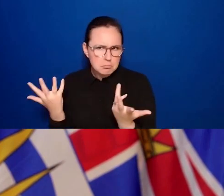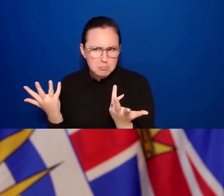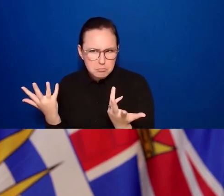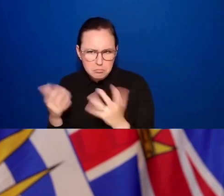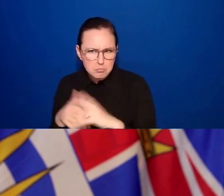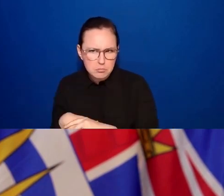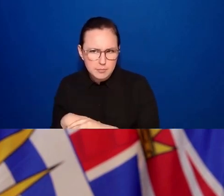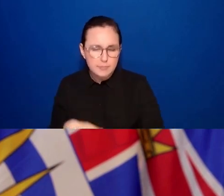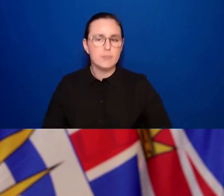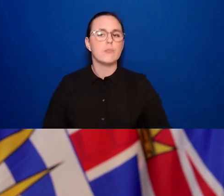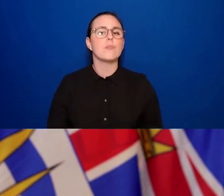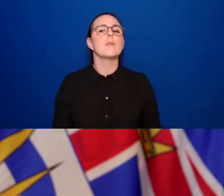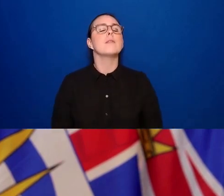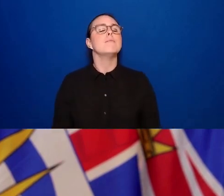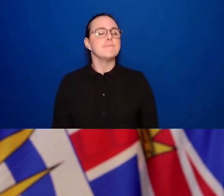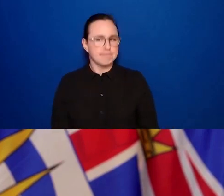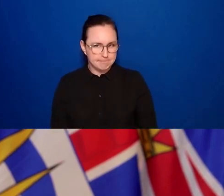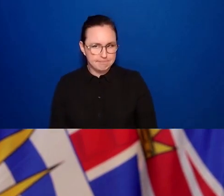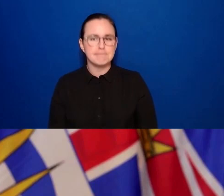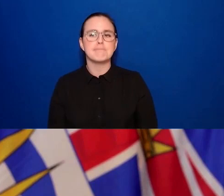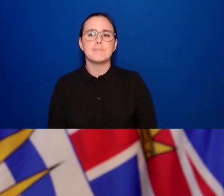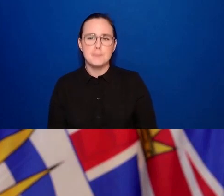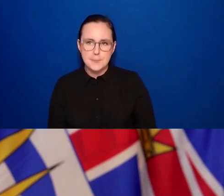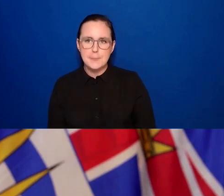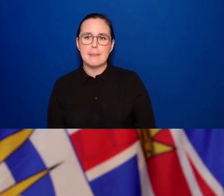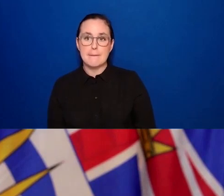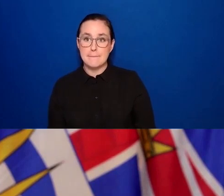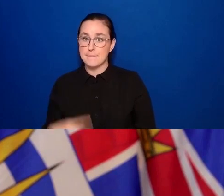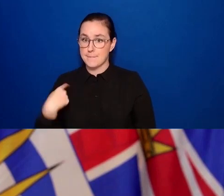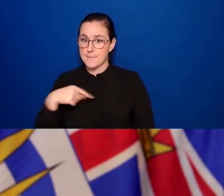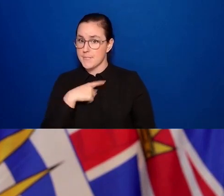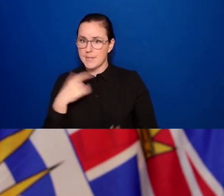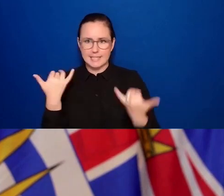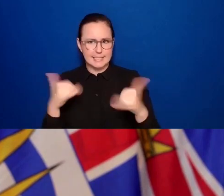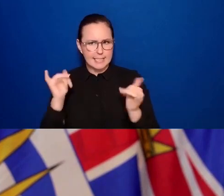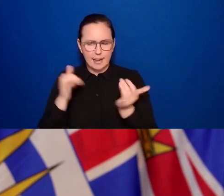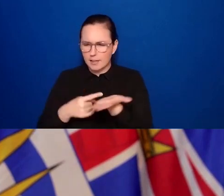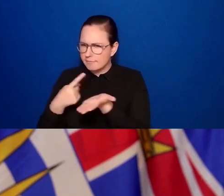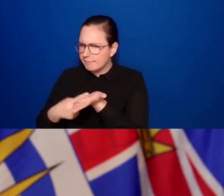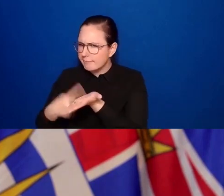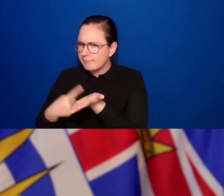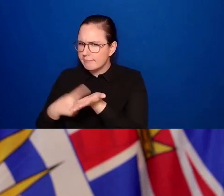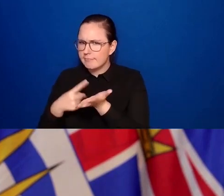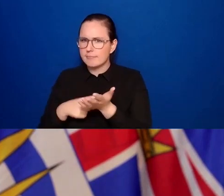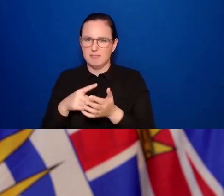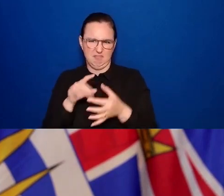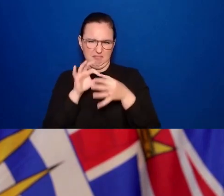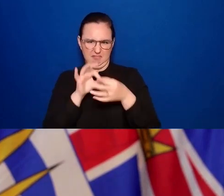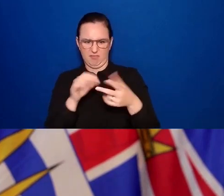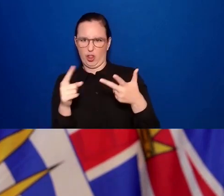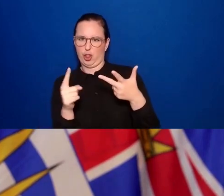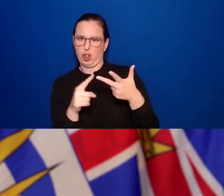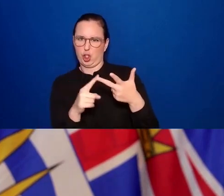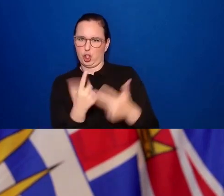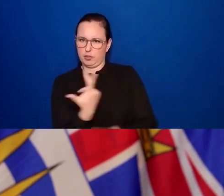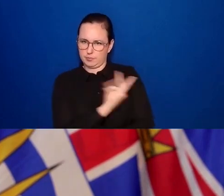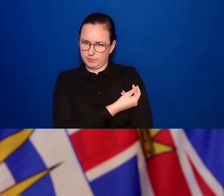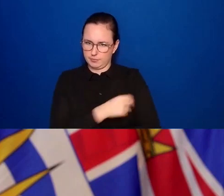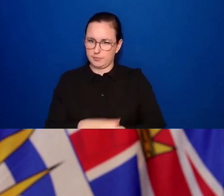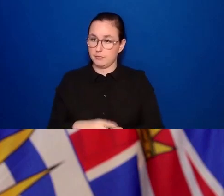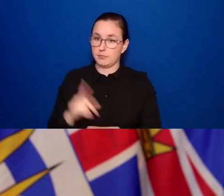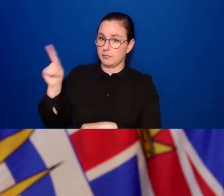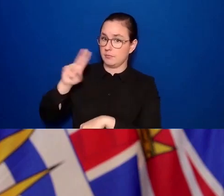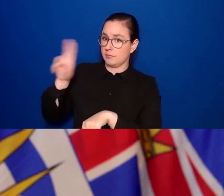Yeah, all of those things are ones that we're continuing to work on. I know that the National Advisory Committee on Immunization is